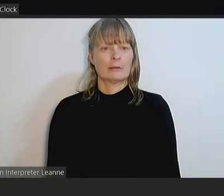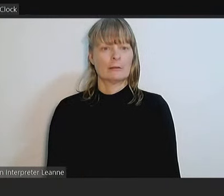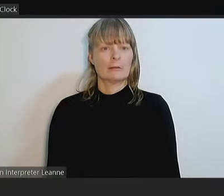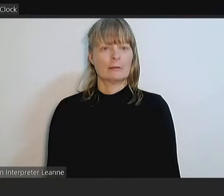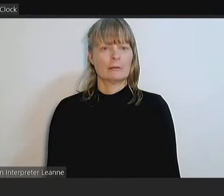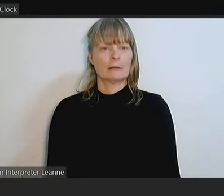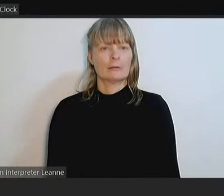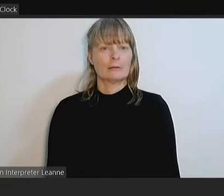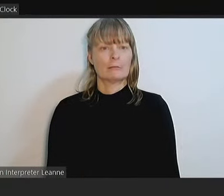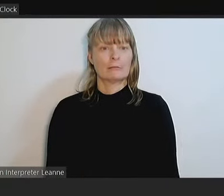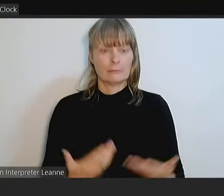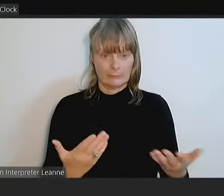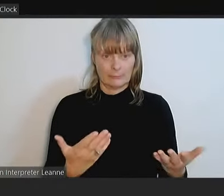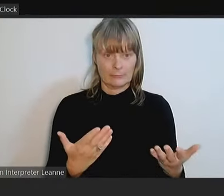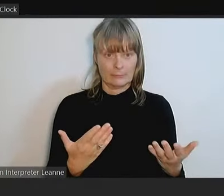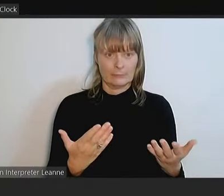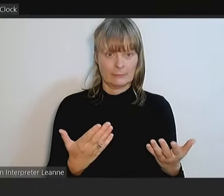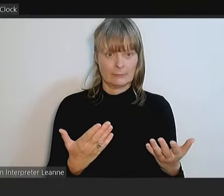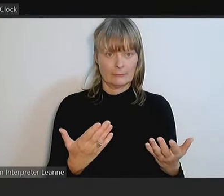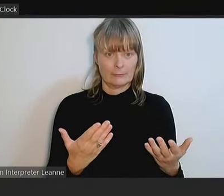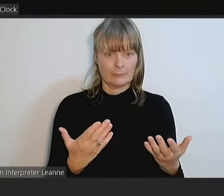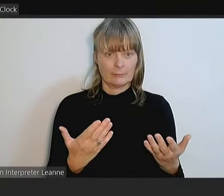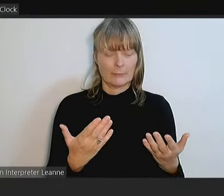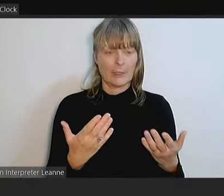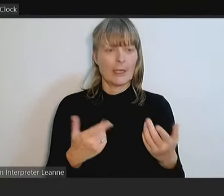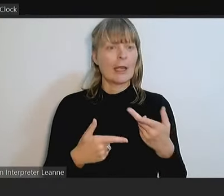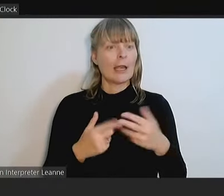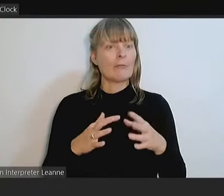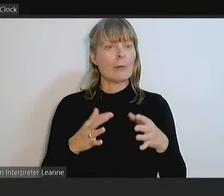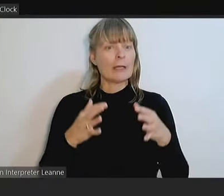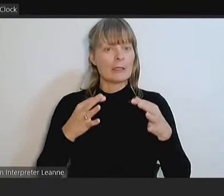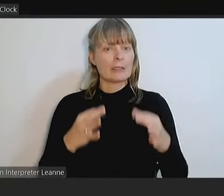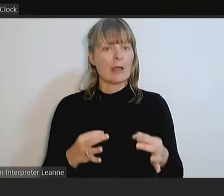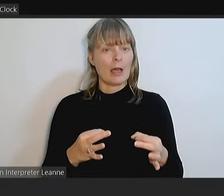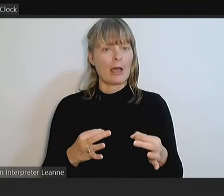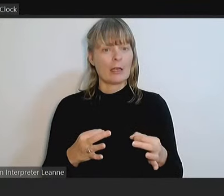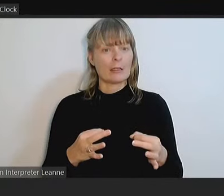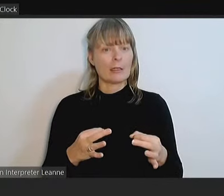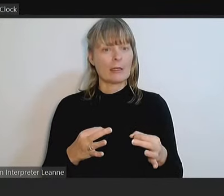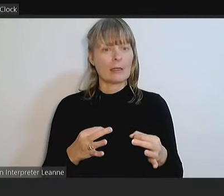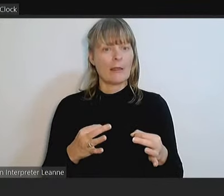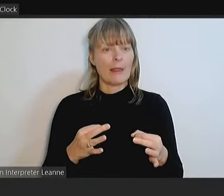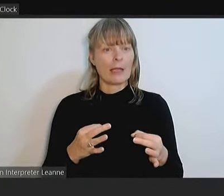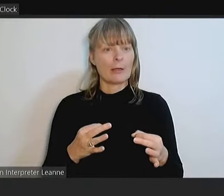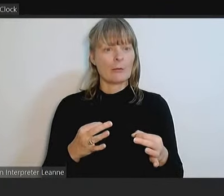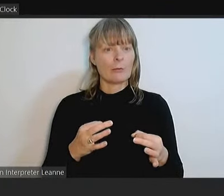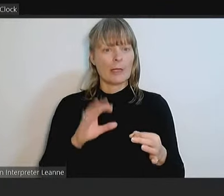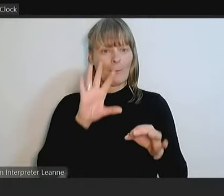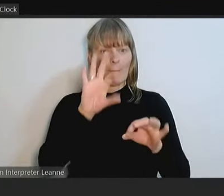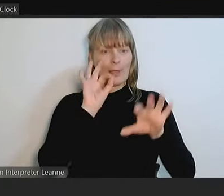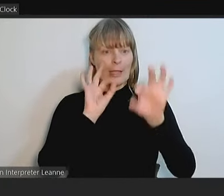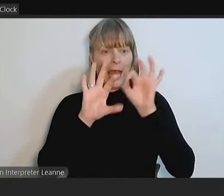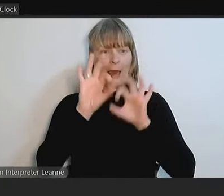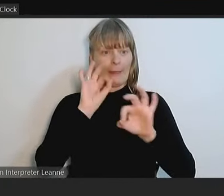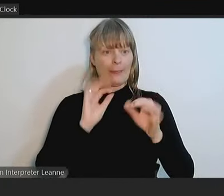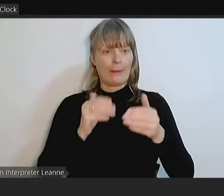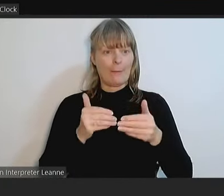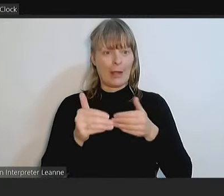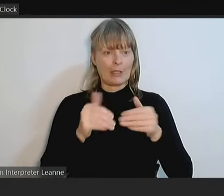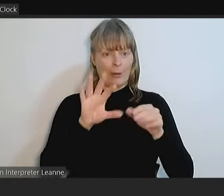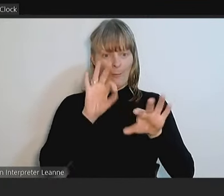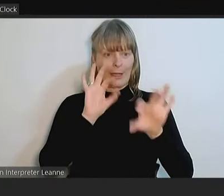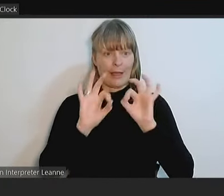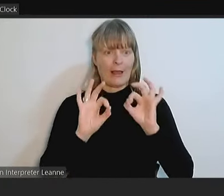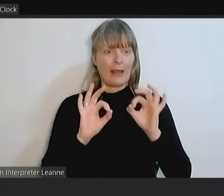Councillor Rennie. If a determination is made that it's suitable to pick this budget apart and vote in parts, there are parts of the budget that I'm not